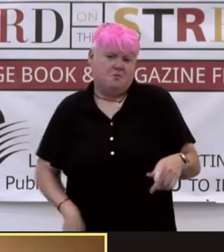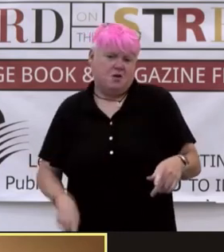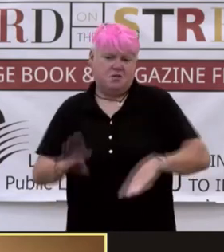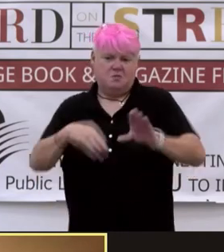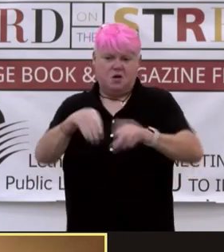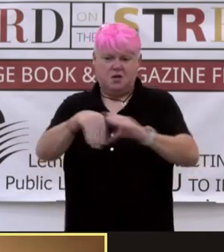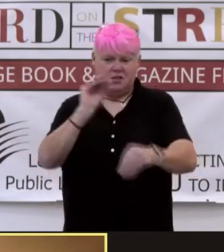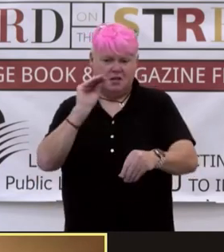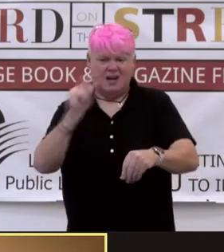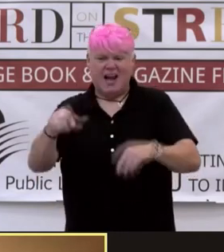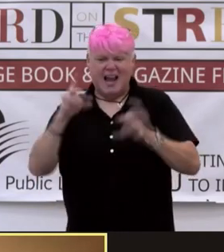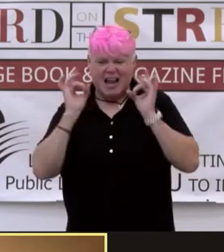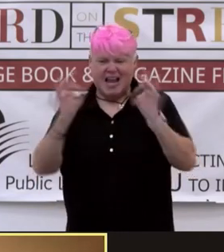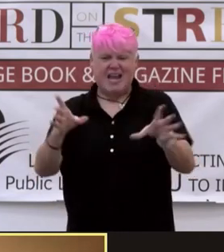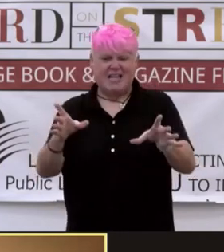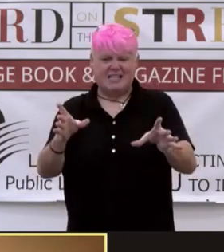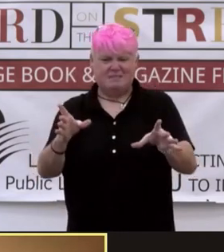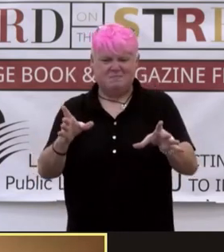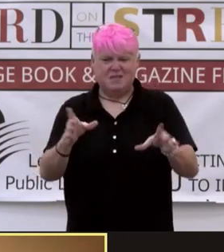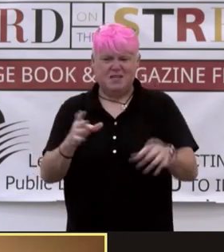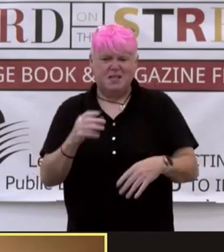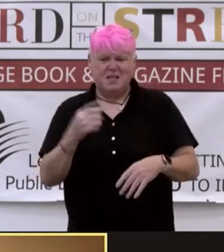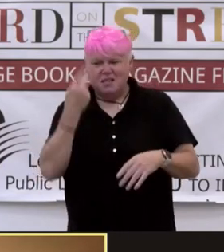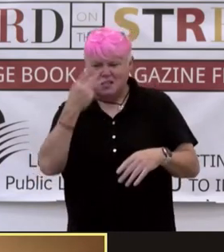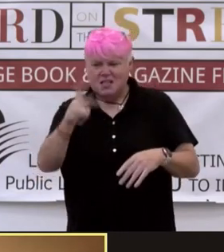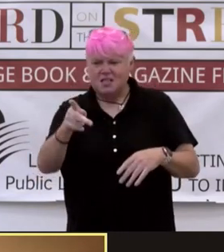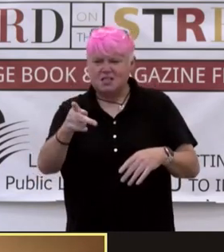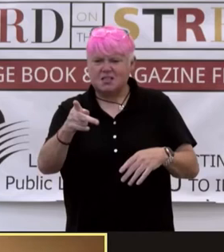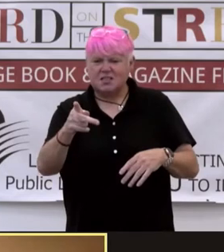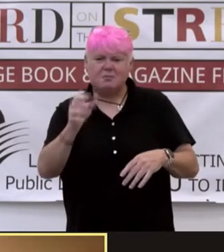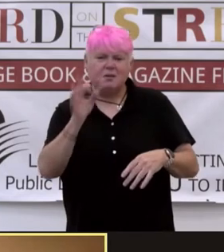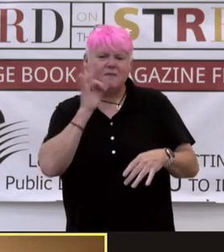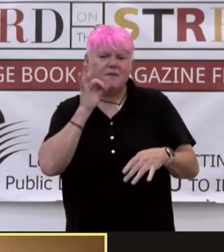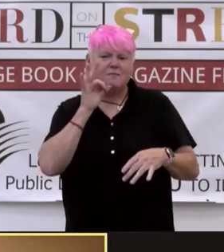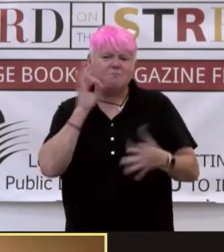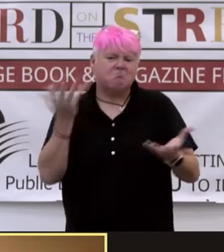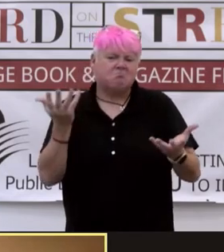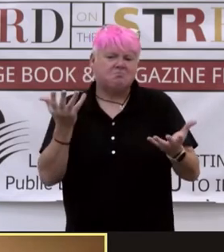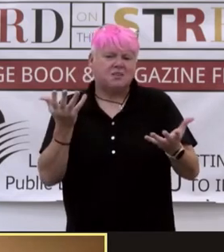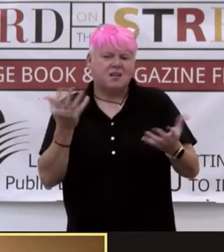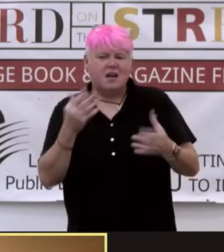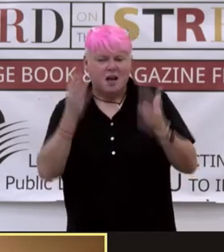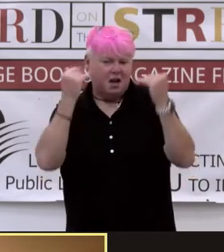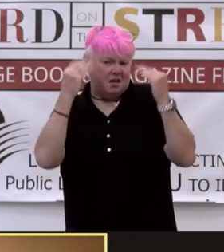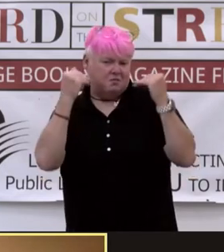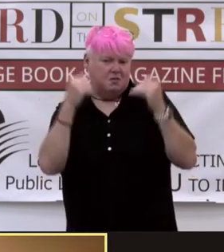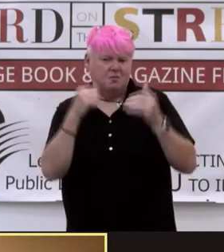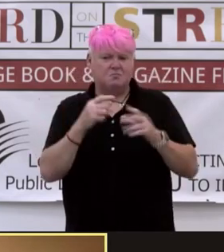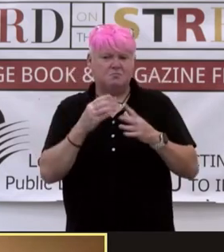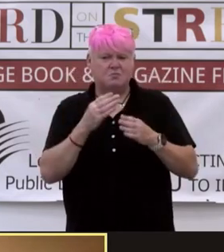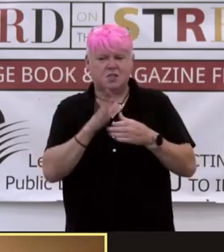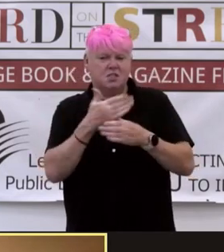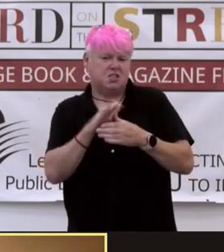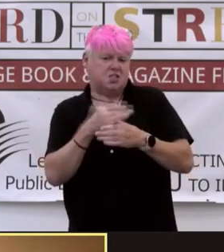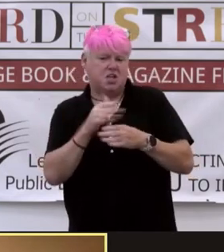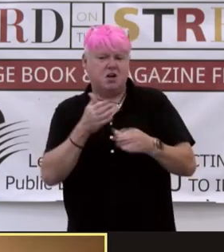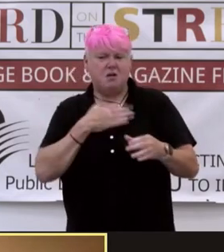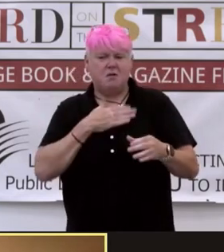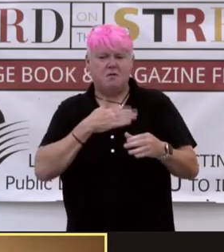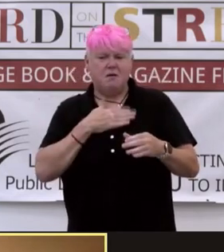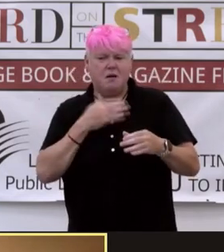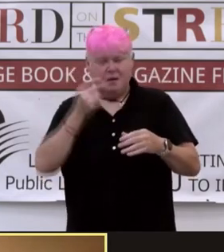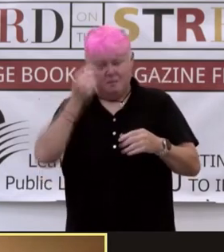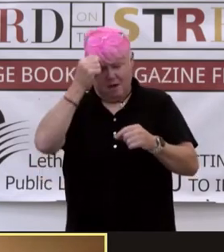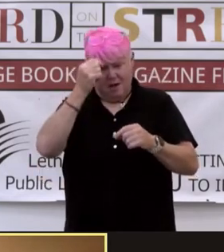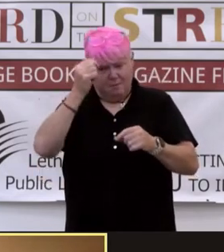I hate Bhavia mutters. She glances at Sunaina, that's Fatima Ghazala's sister. I hope you do not share my idiot brother's narrow-minded opinions.